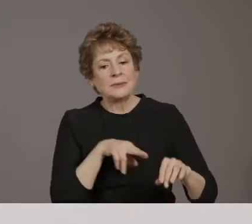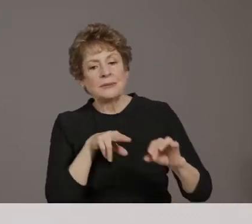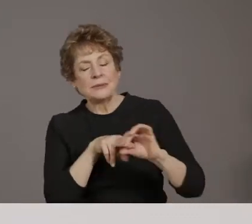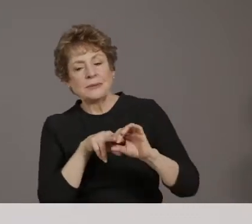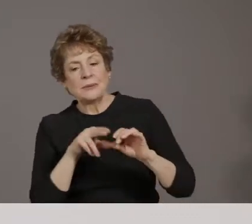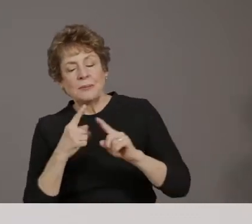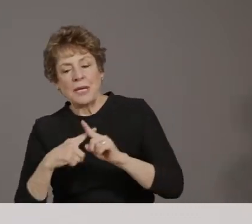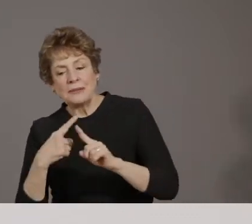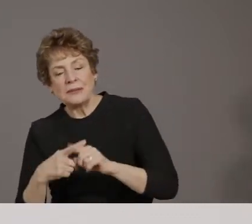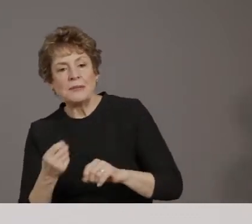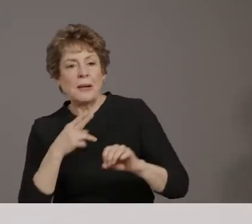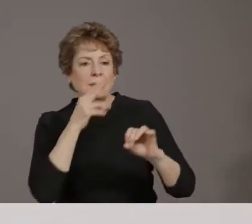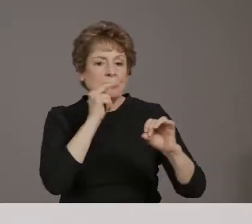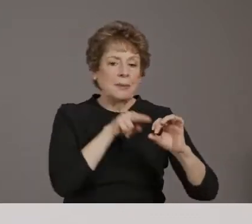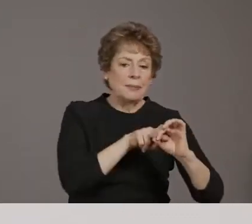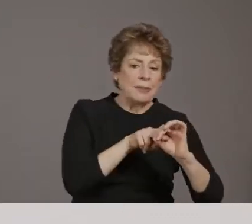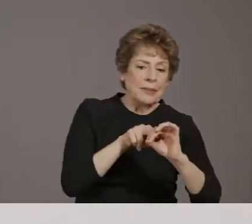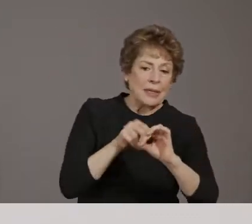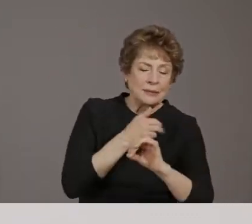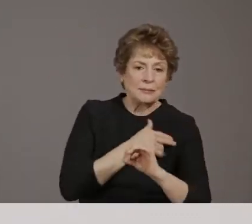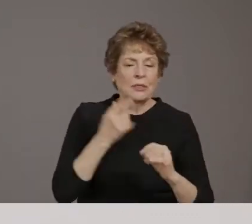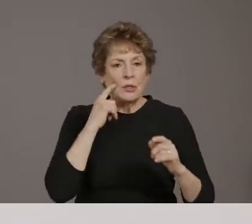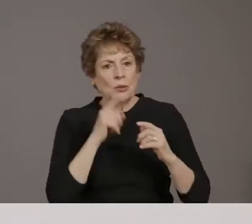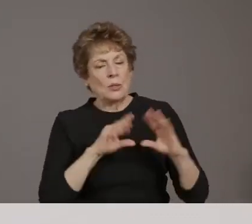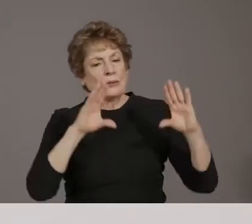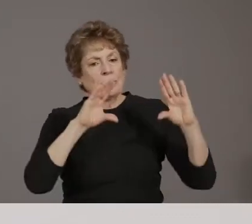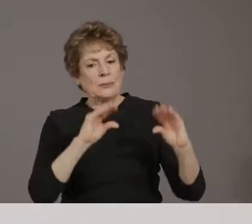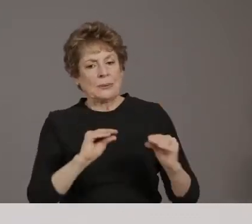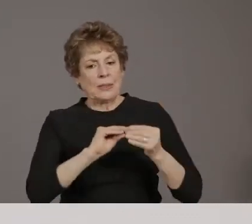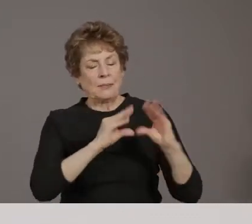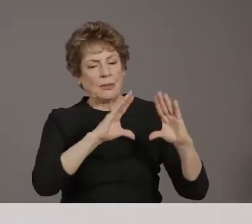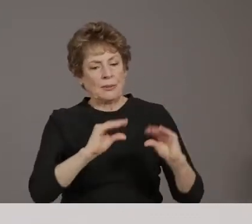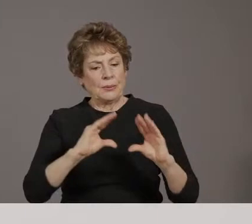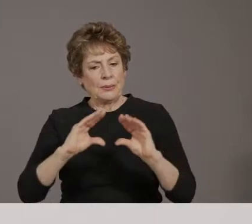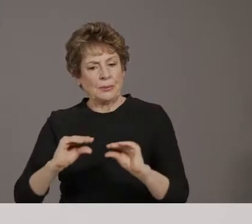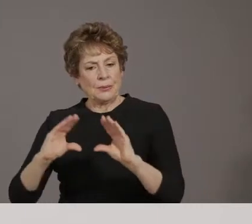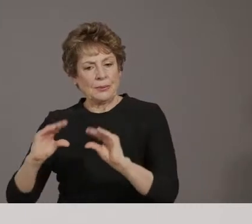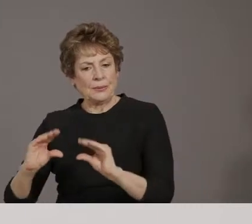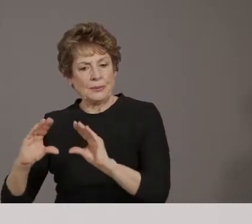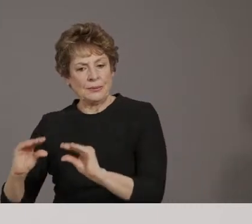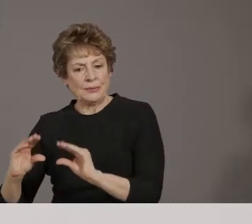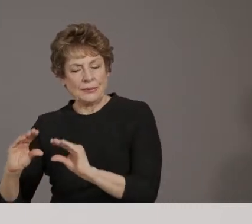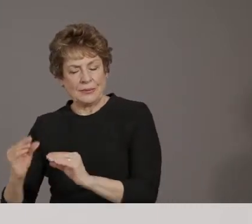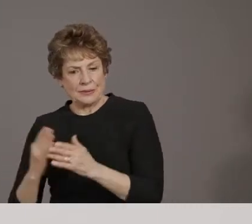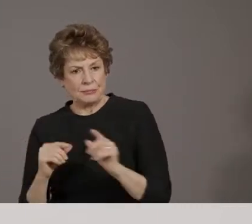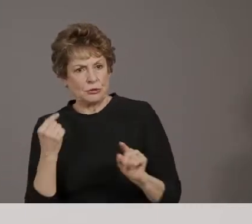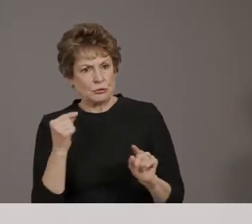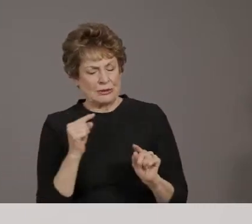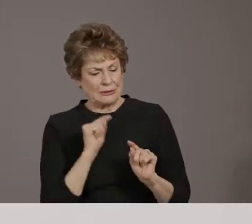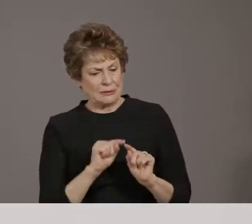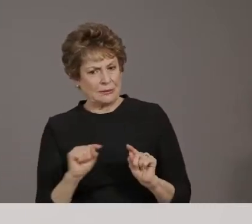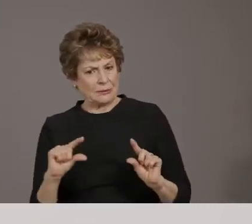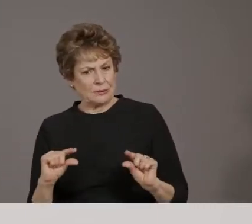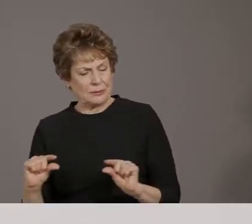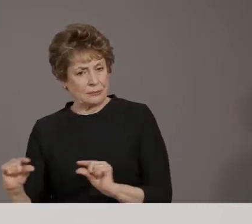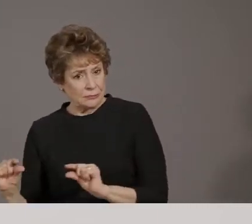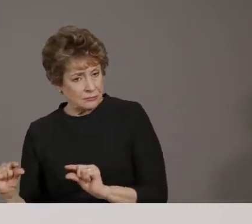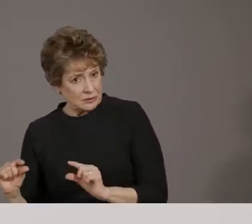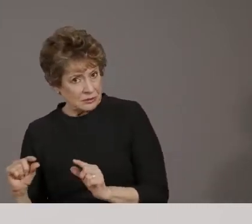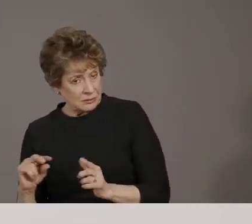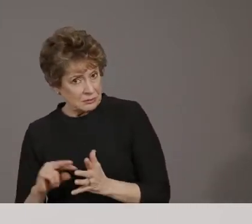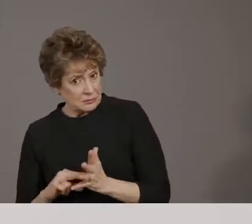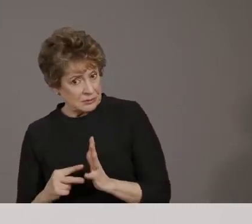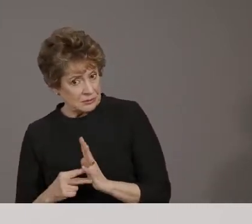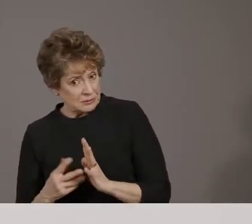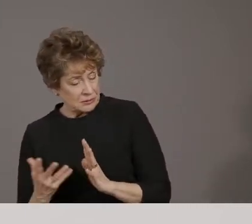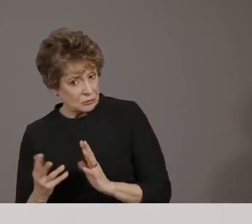fact, I think hospitalizations is now down into the green. Is it too soon to start talking about maybe releasing, uh, or easing some of the